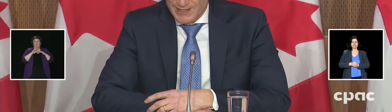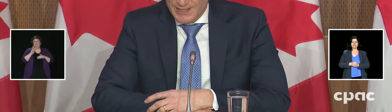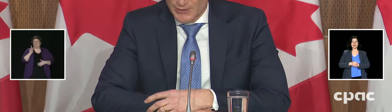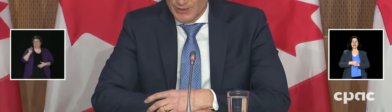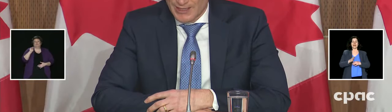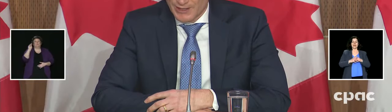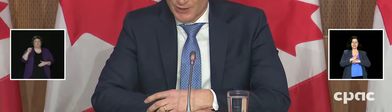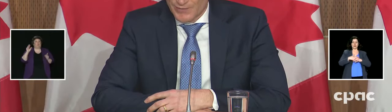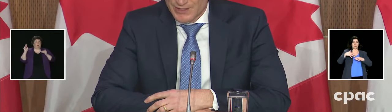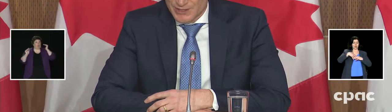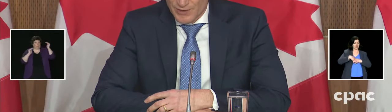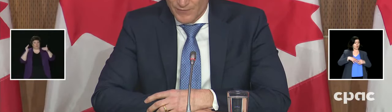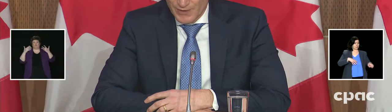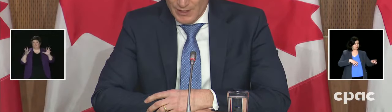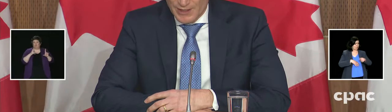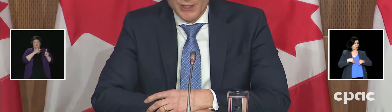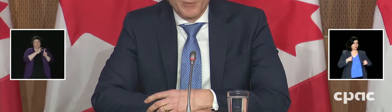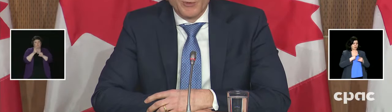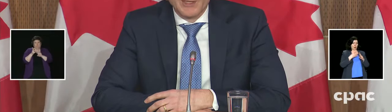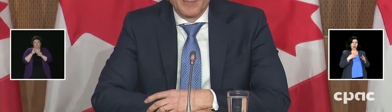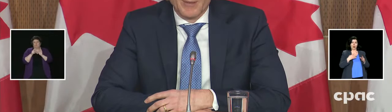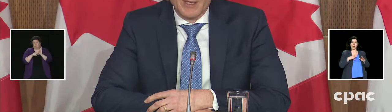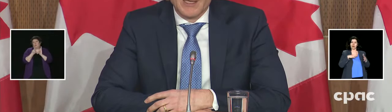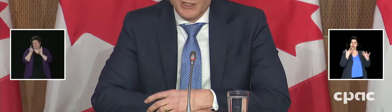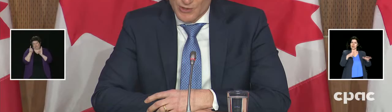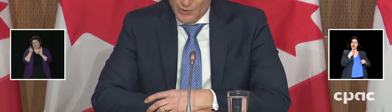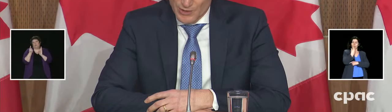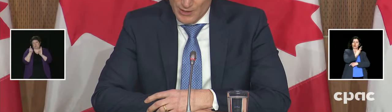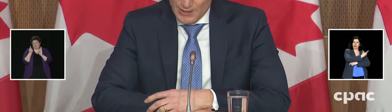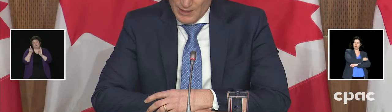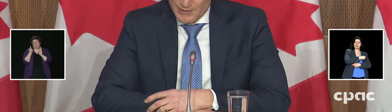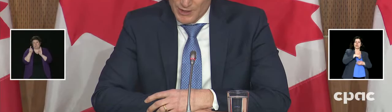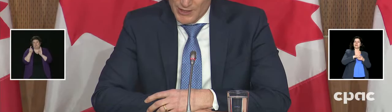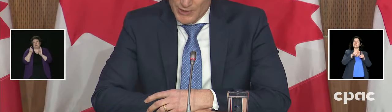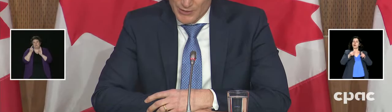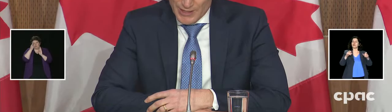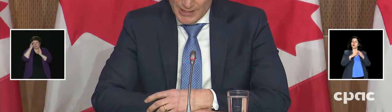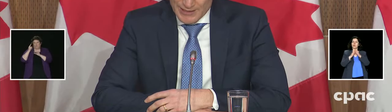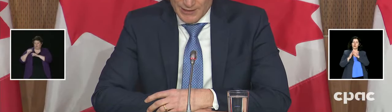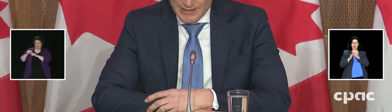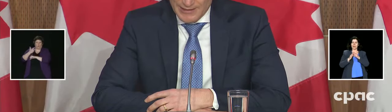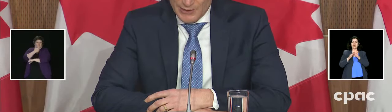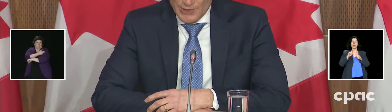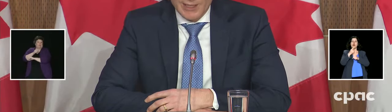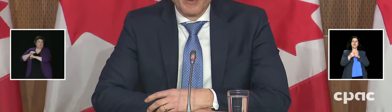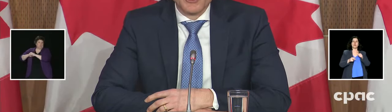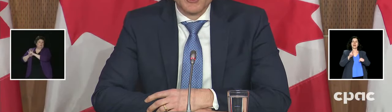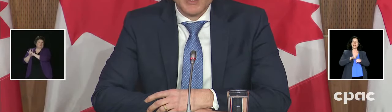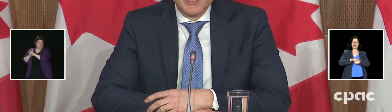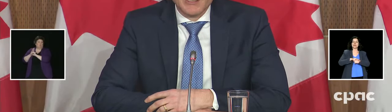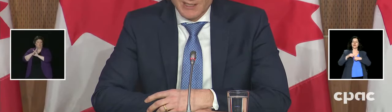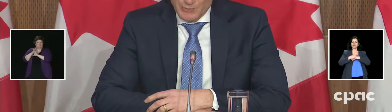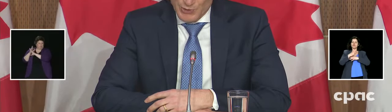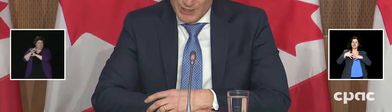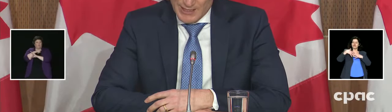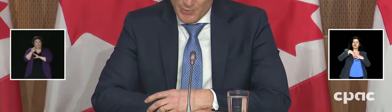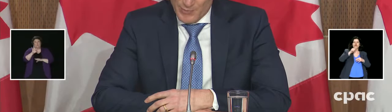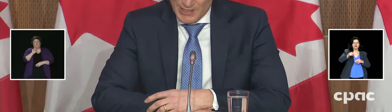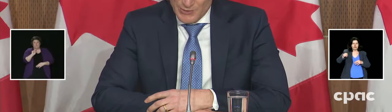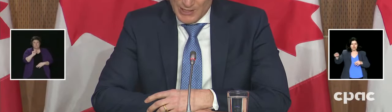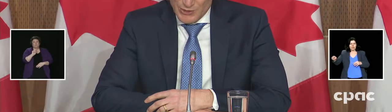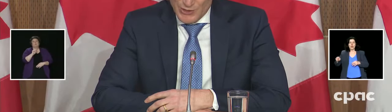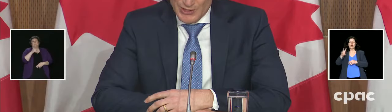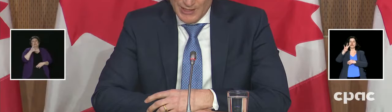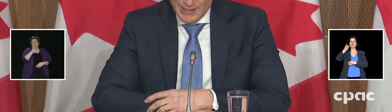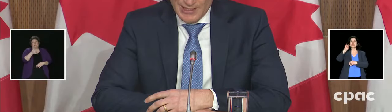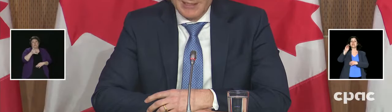of the vaccine against COVID-19 in the First Nations communities, in the Inuit and Nunangat and in the territories, and more than 70 percent of the